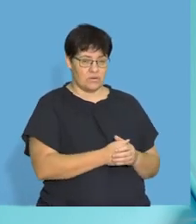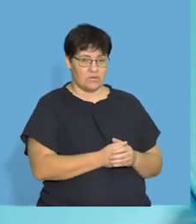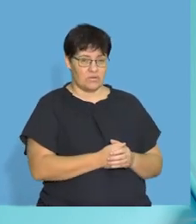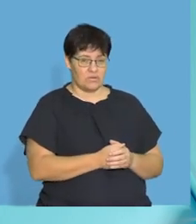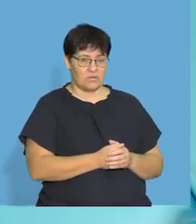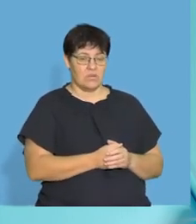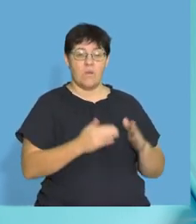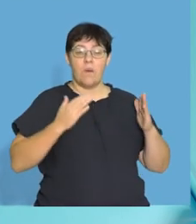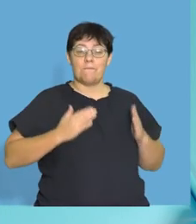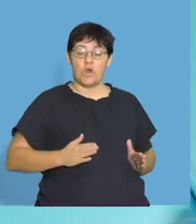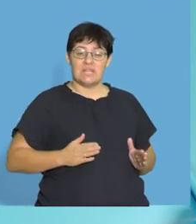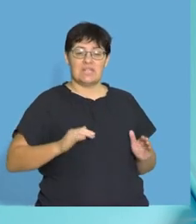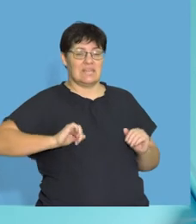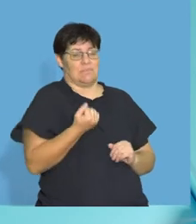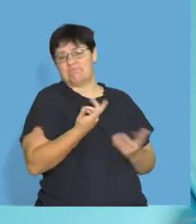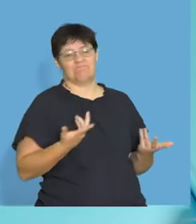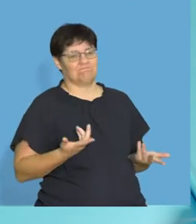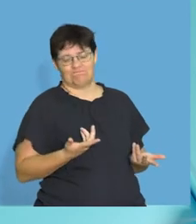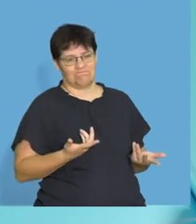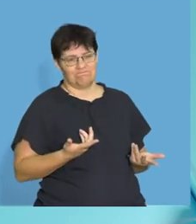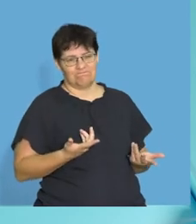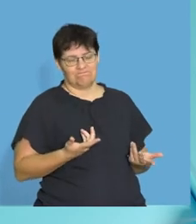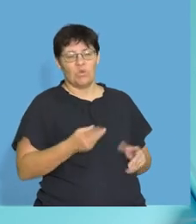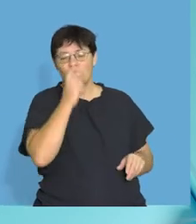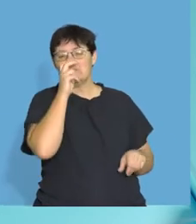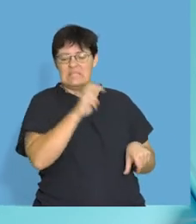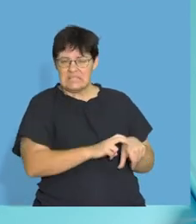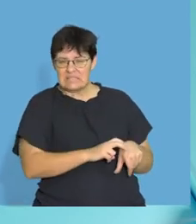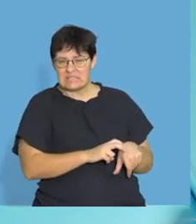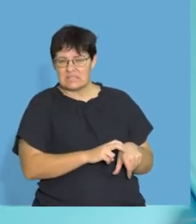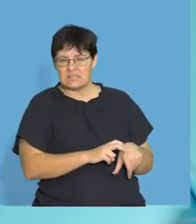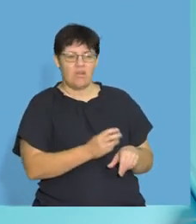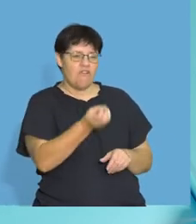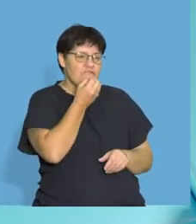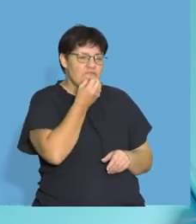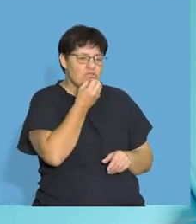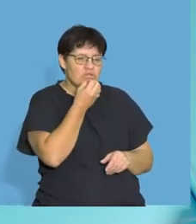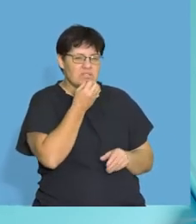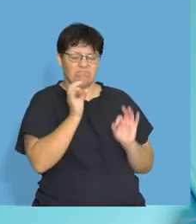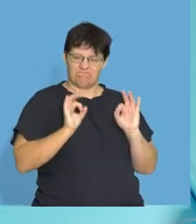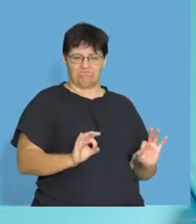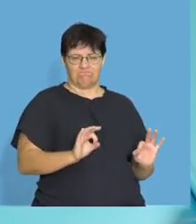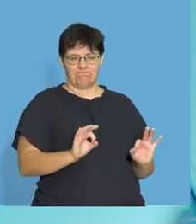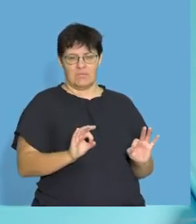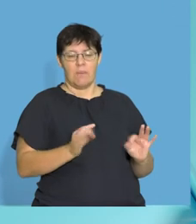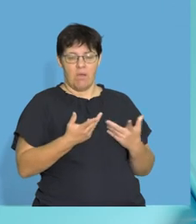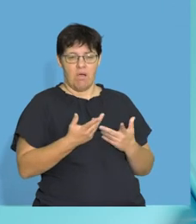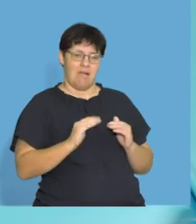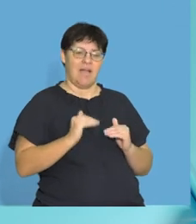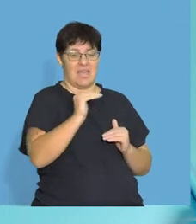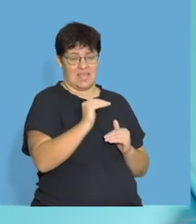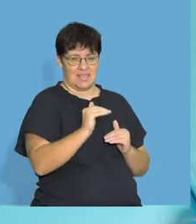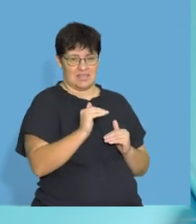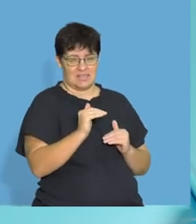the next two groups that we look at, our body doesn't store it. So we are going to have to, all right, eat foods